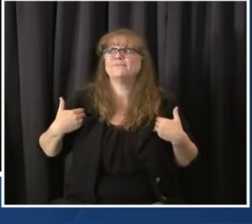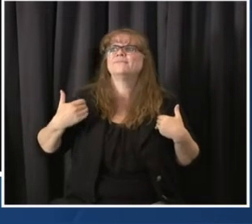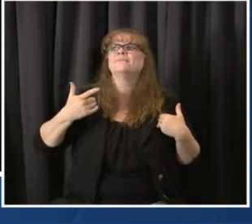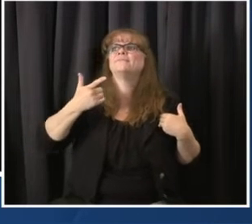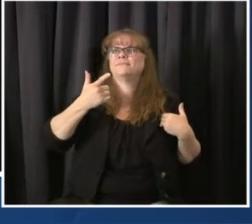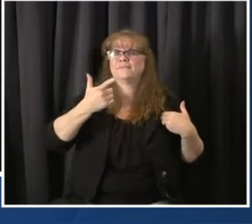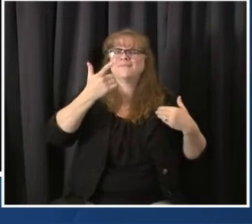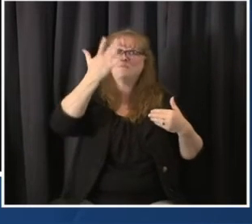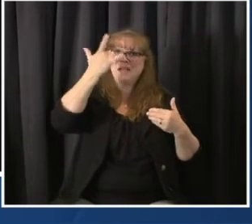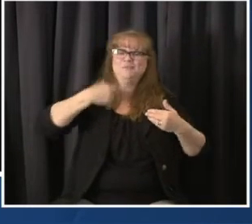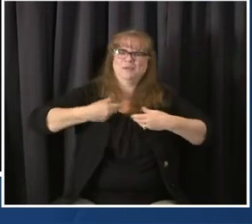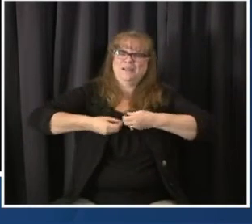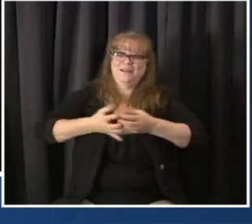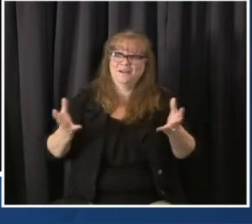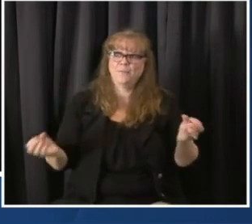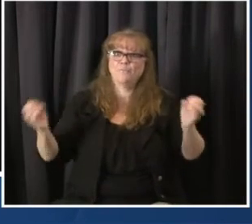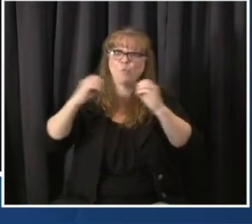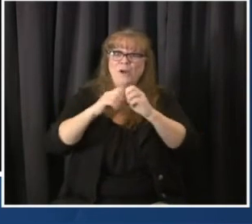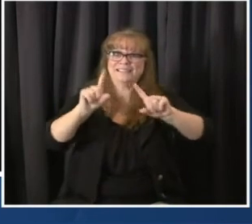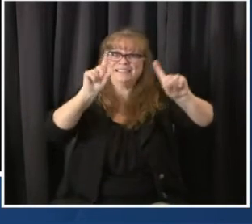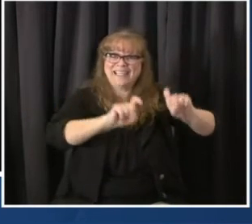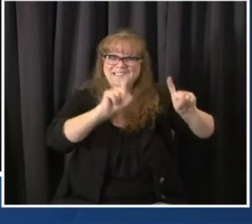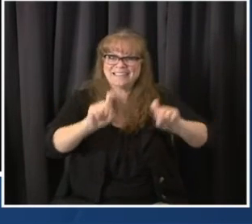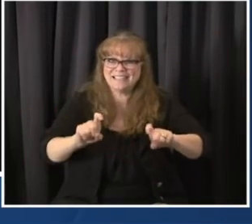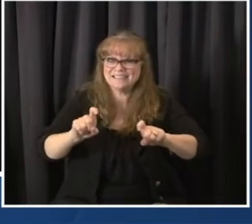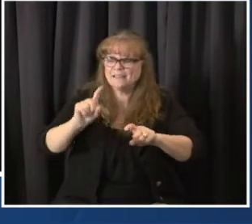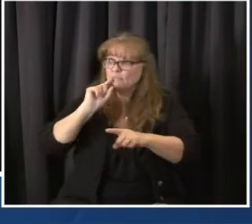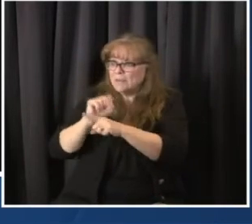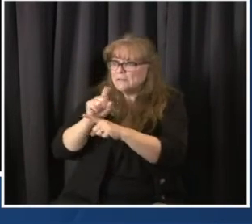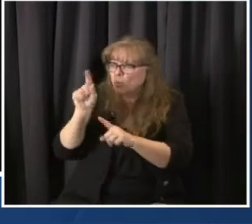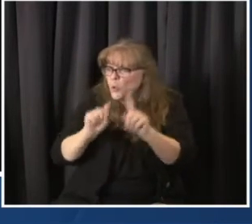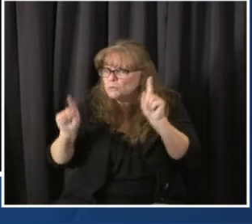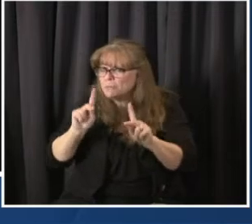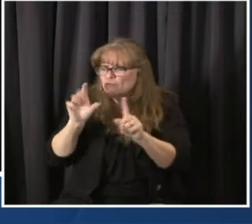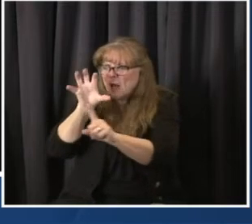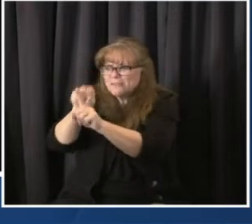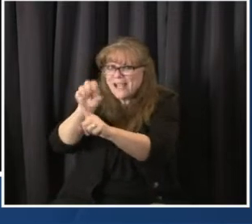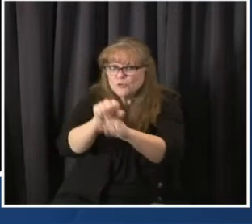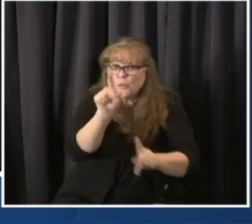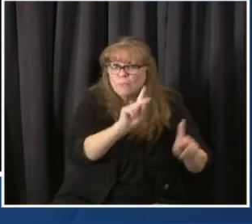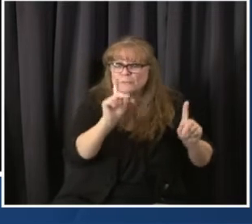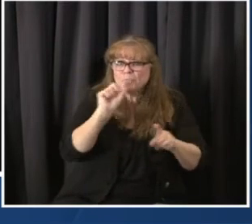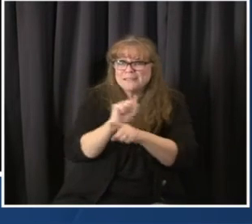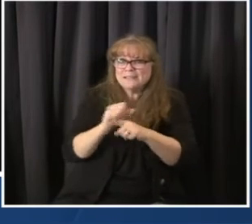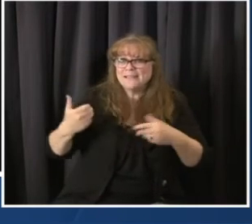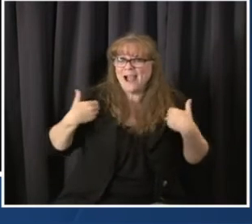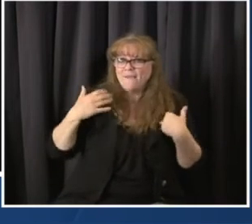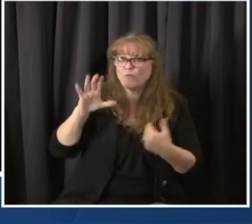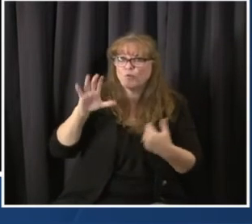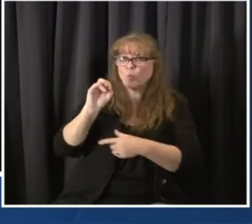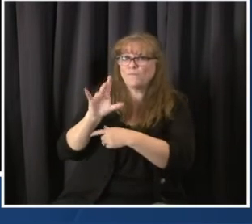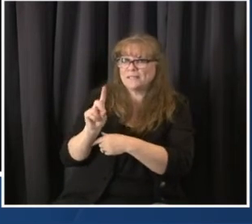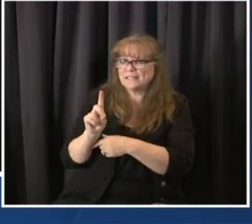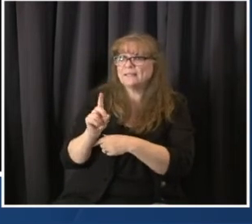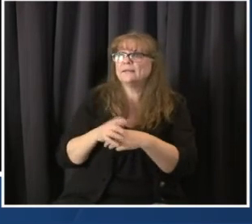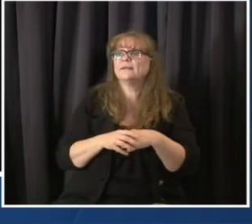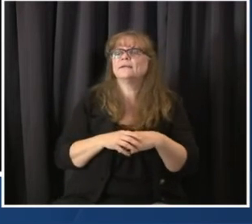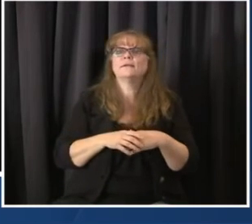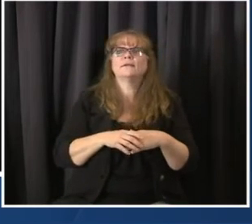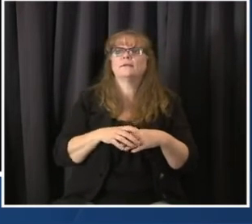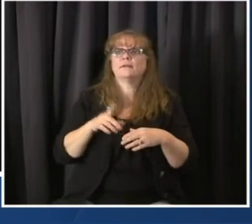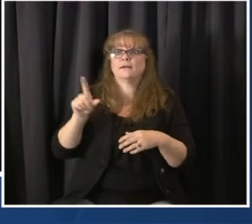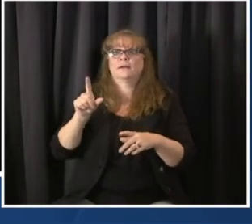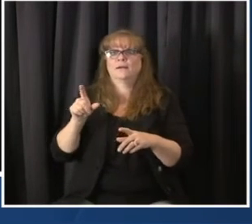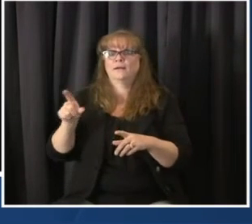a combination of both some testing centers being closed, but also just people's behavior, choosing to delay, getting tested till after the holiday season.